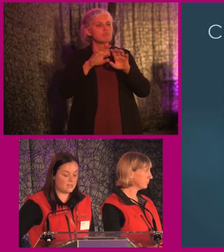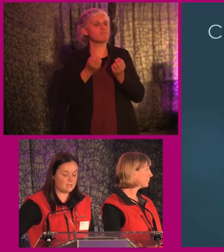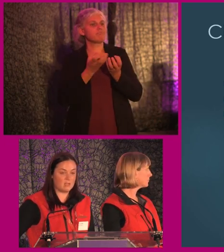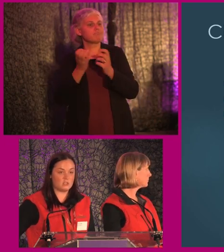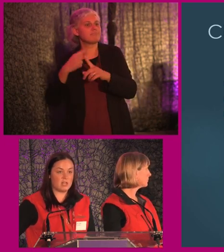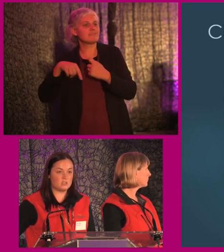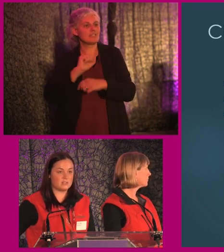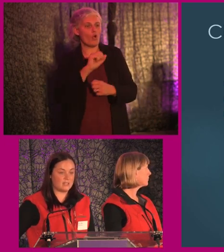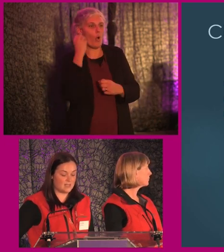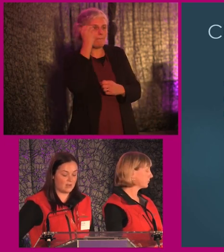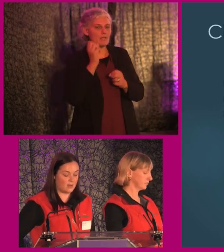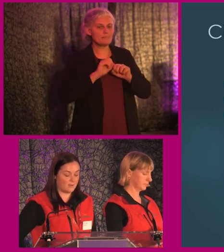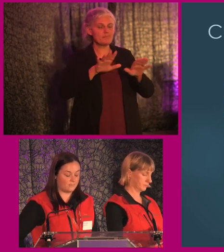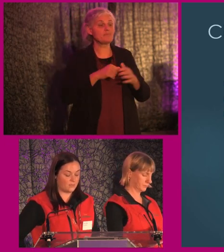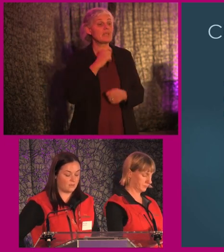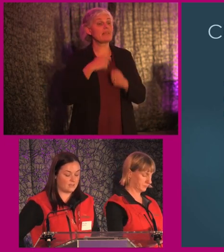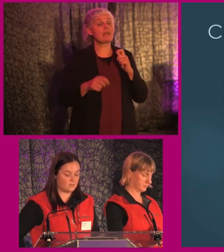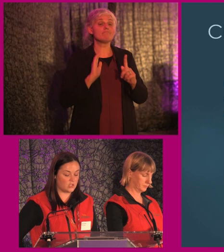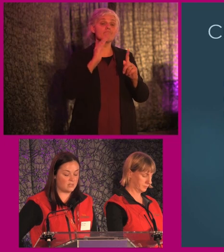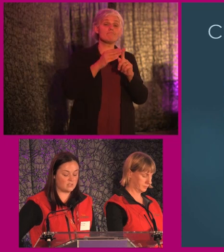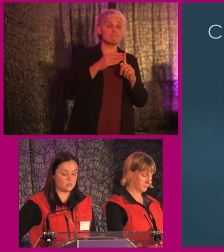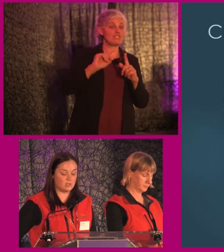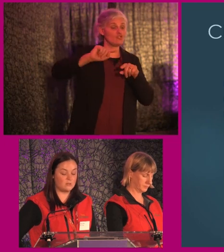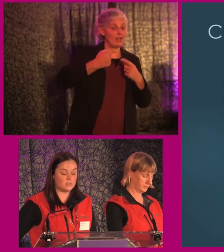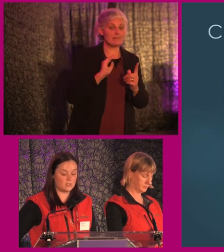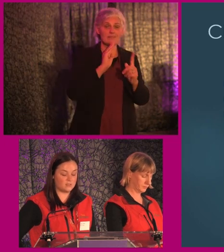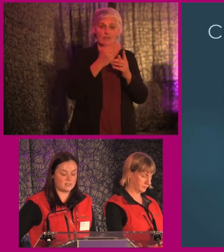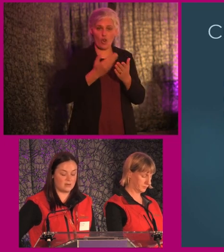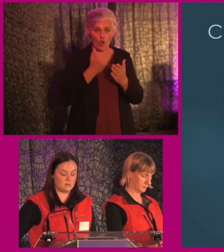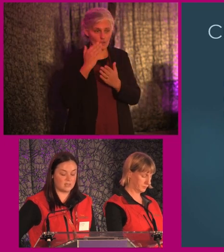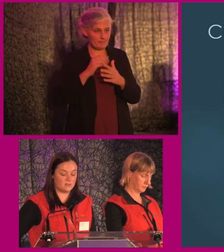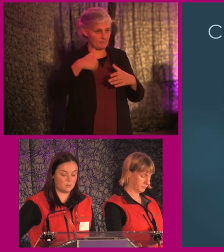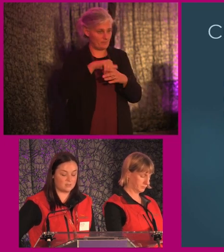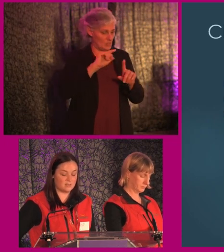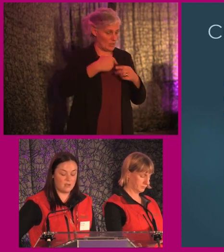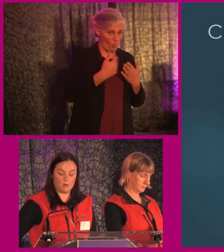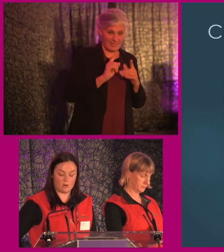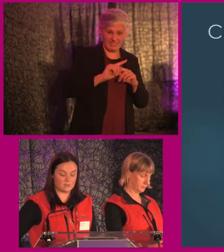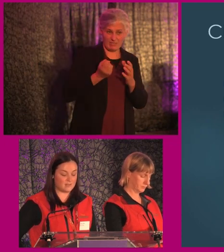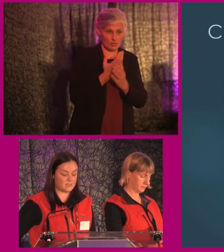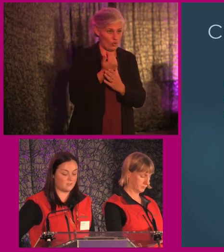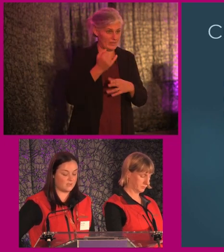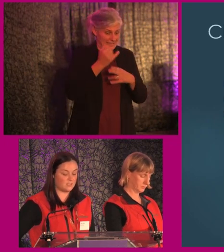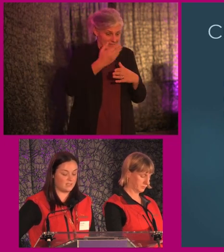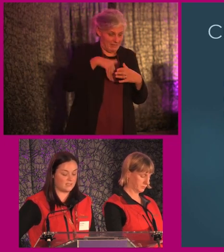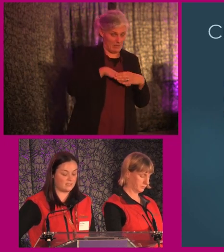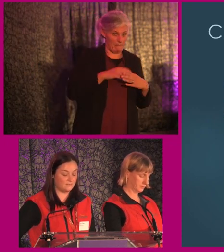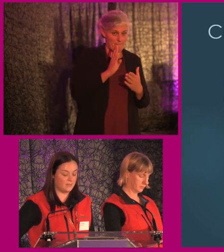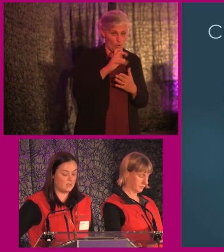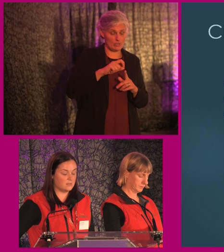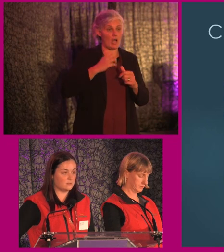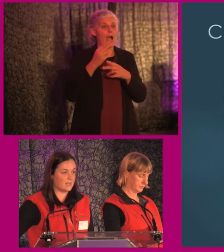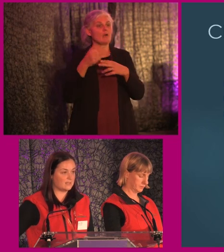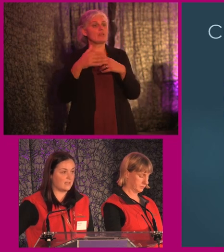Seeing this we had challenges and key learning. The challenges would include different scenarios on the bus or outside it for different abilities.